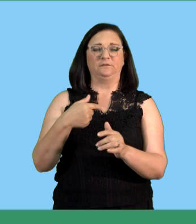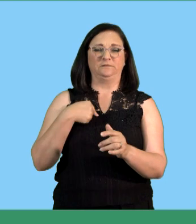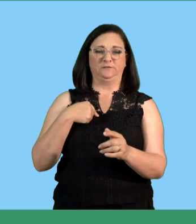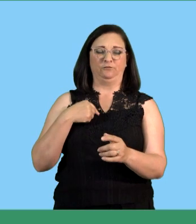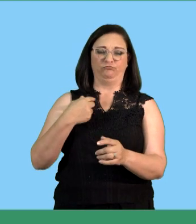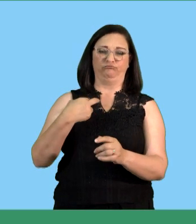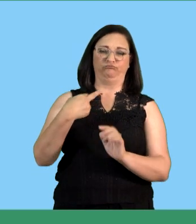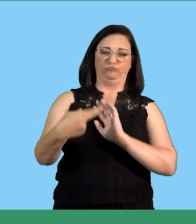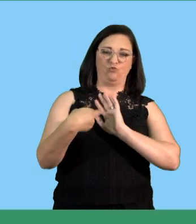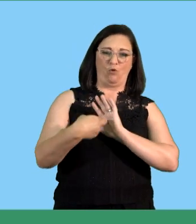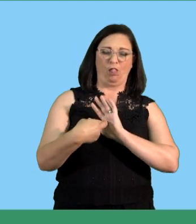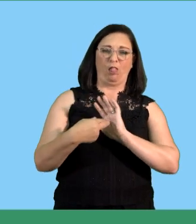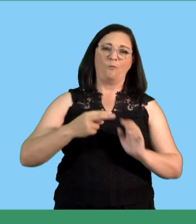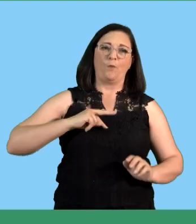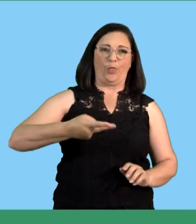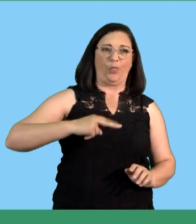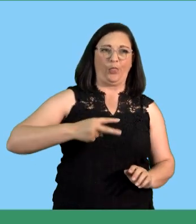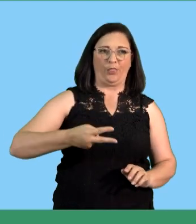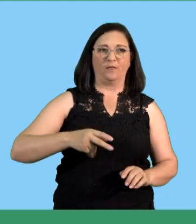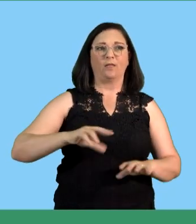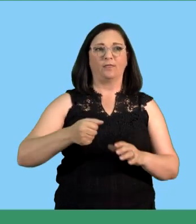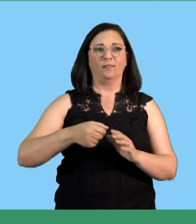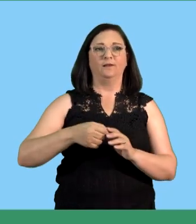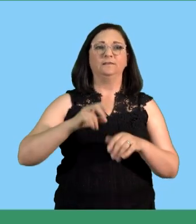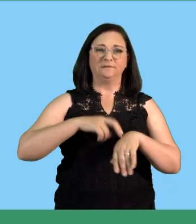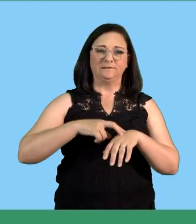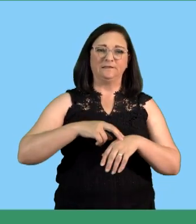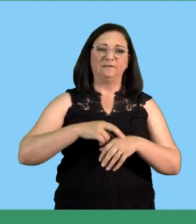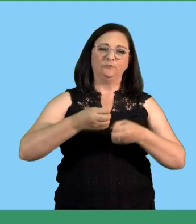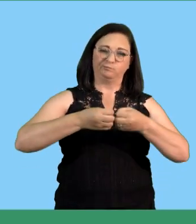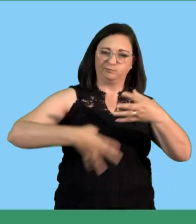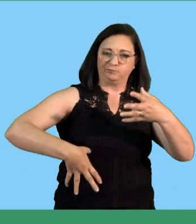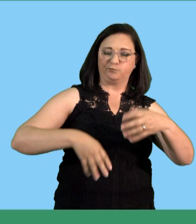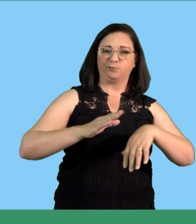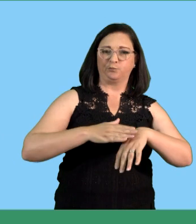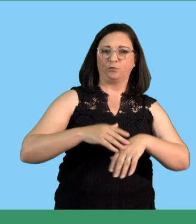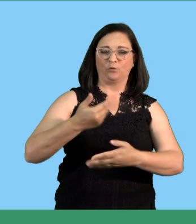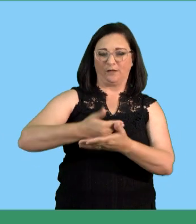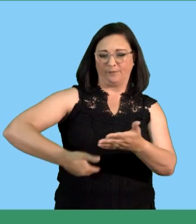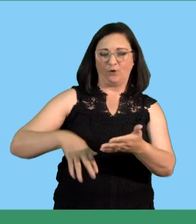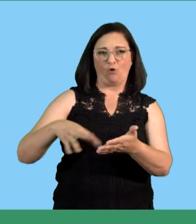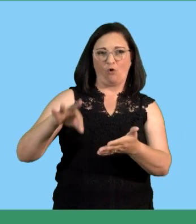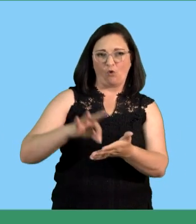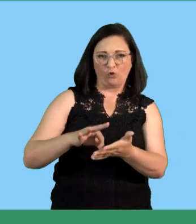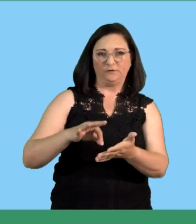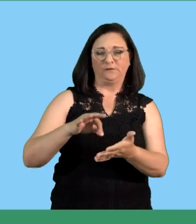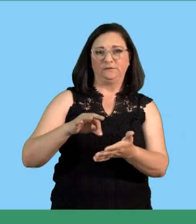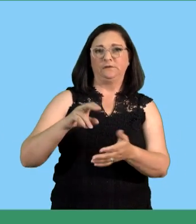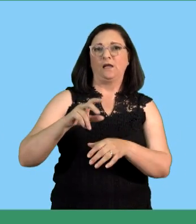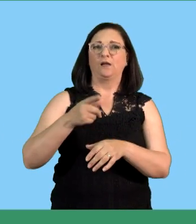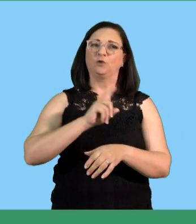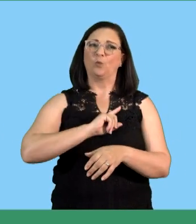interview lastly you must be able to elaborate on the meaning of the employment contract and name aspects of